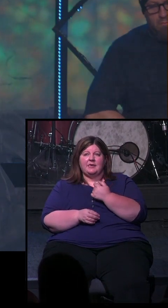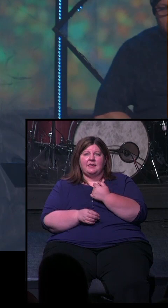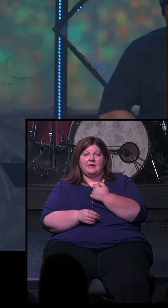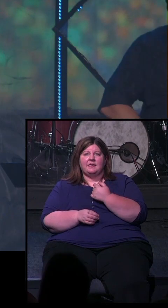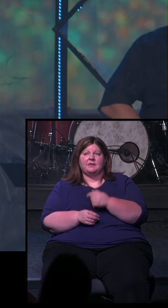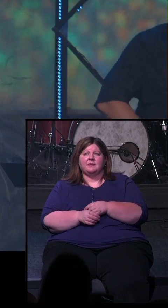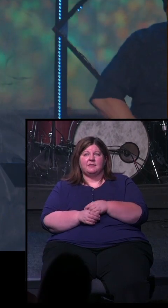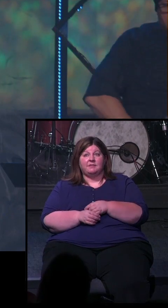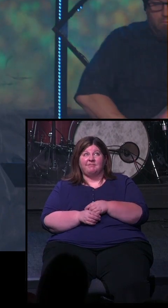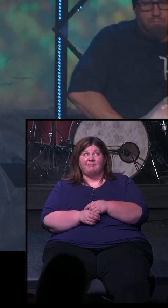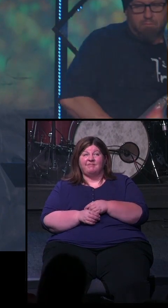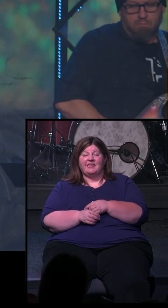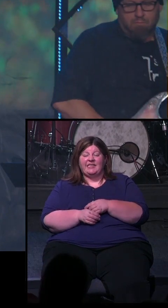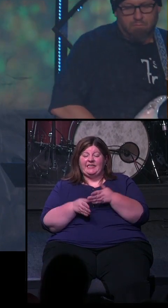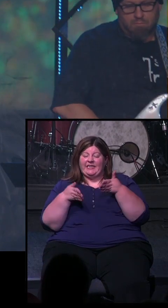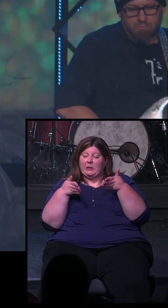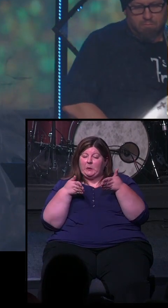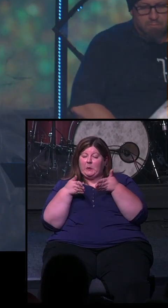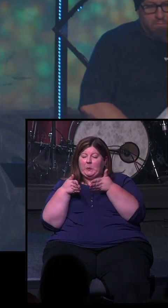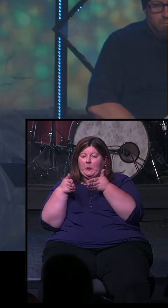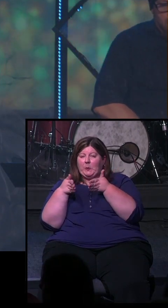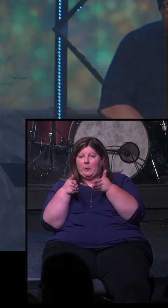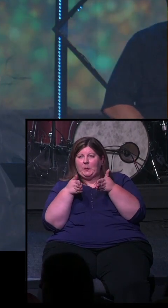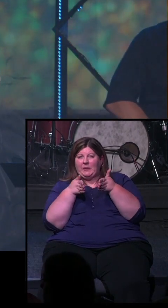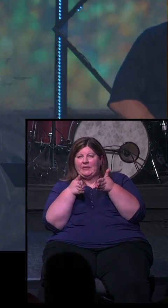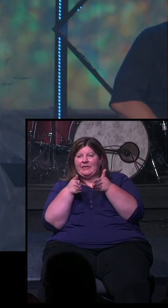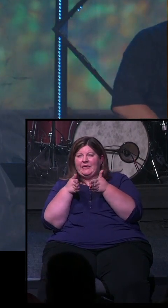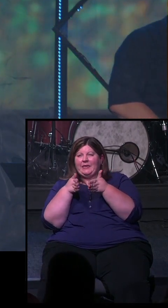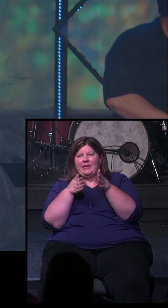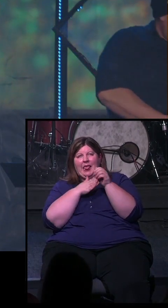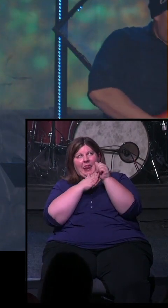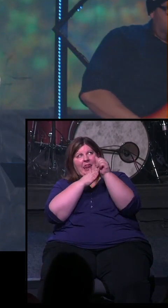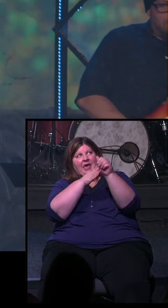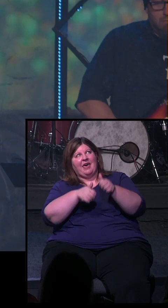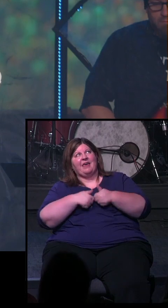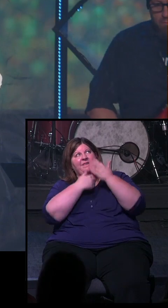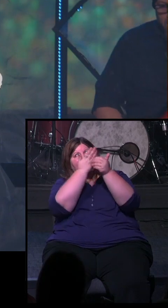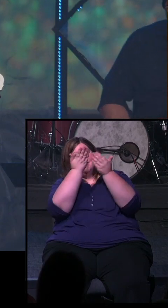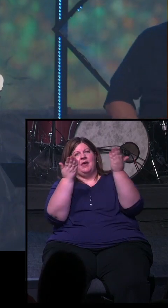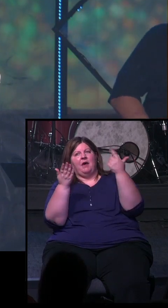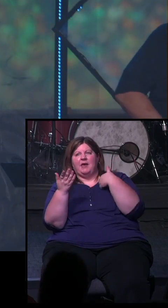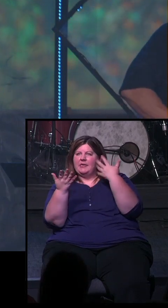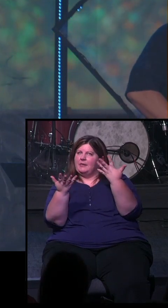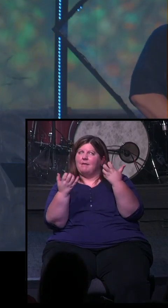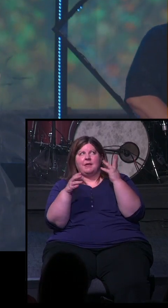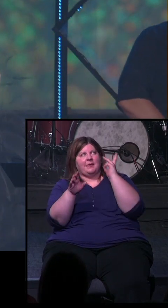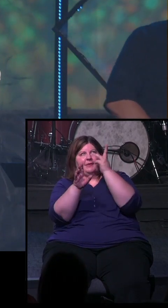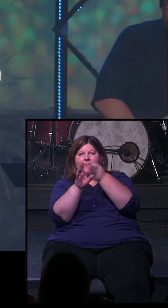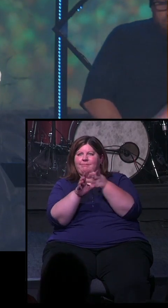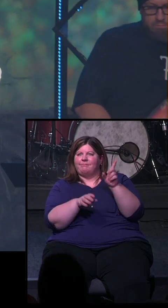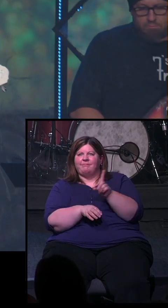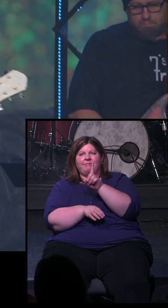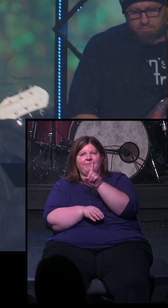It's a narrow road. It's a narrow road. That leads to life. But I want to be on